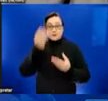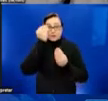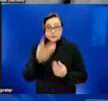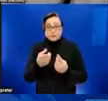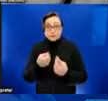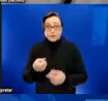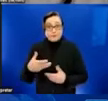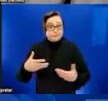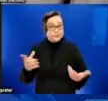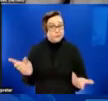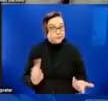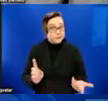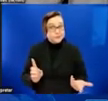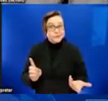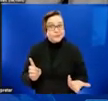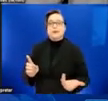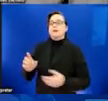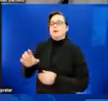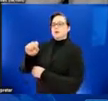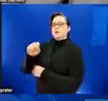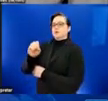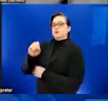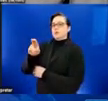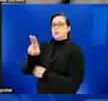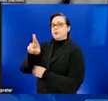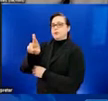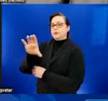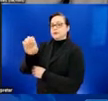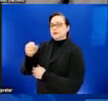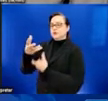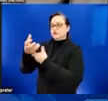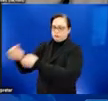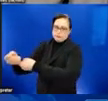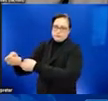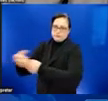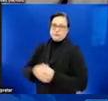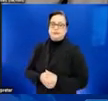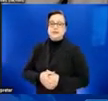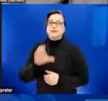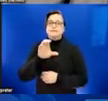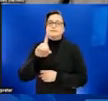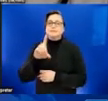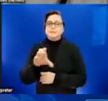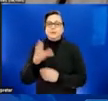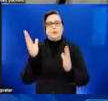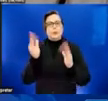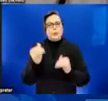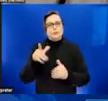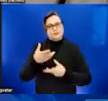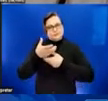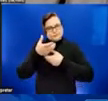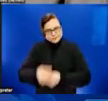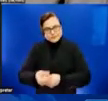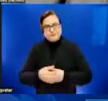that the CDC is one of those trusted sources. Please access our web pages. They were designed for the public in mind.